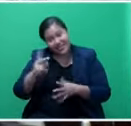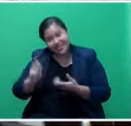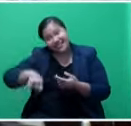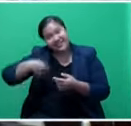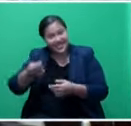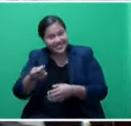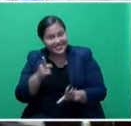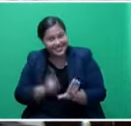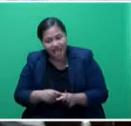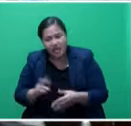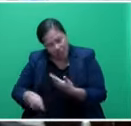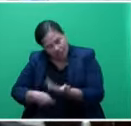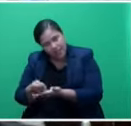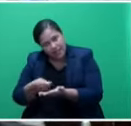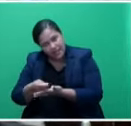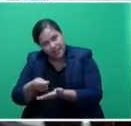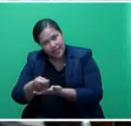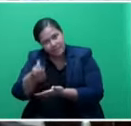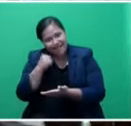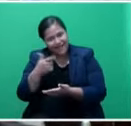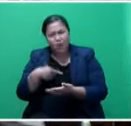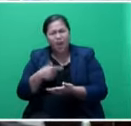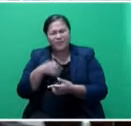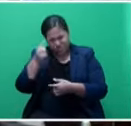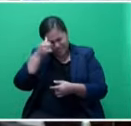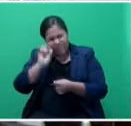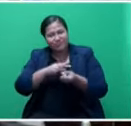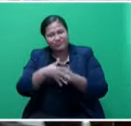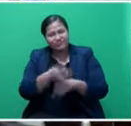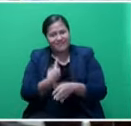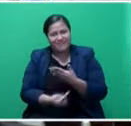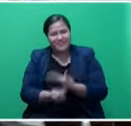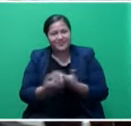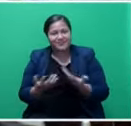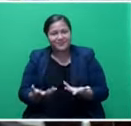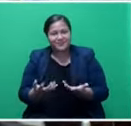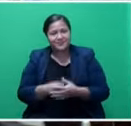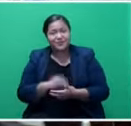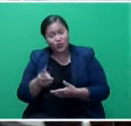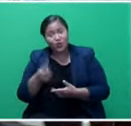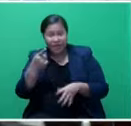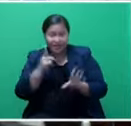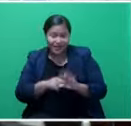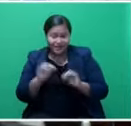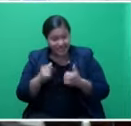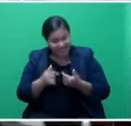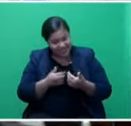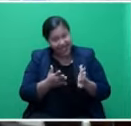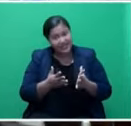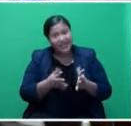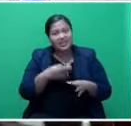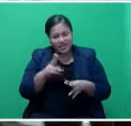COVID-19. We know that they can't immediately do the repayments. We're giving them one-year leeway. And after their first year, then they start doing the repayments. And most